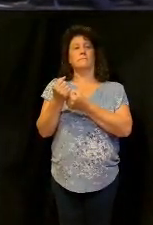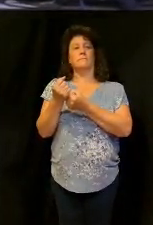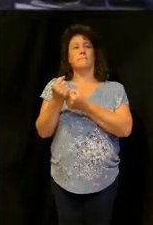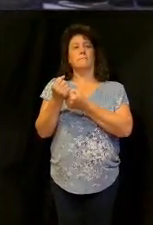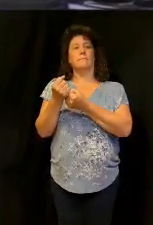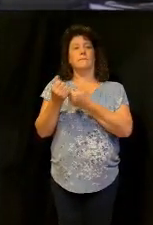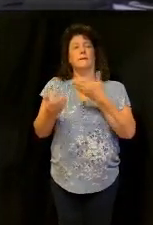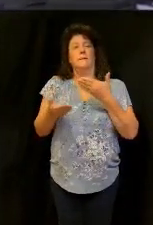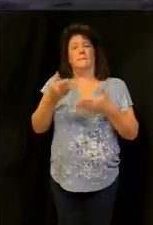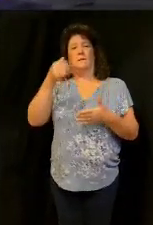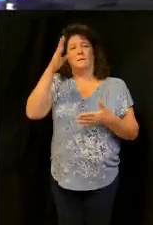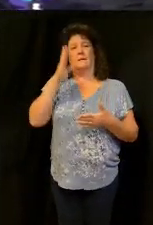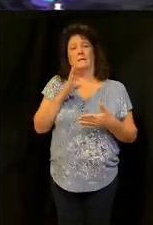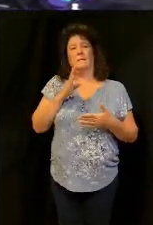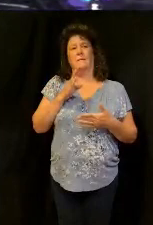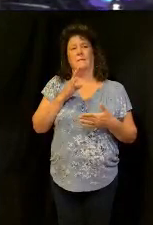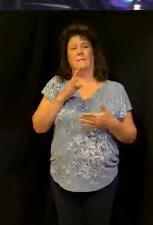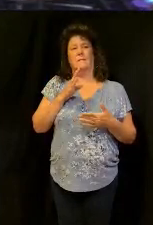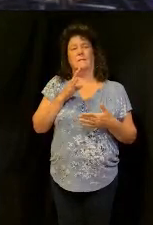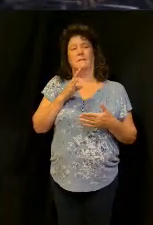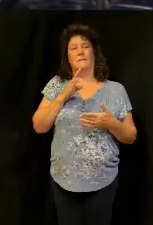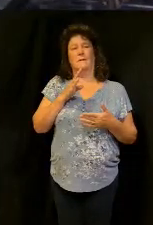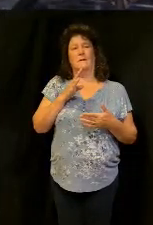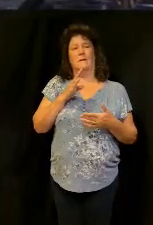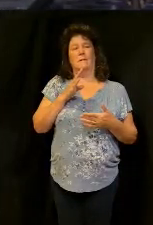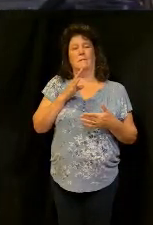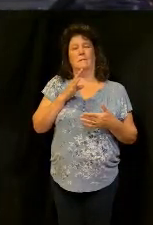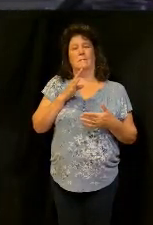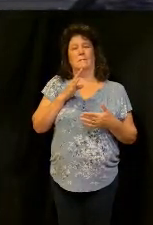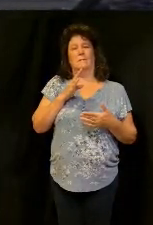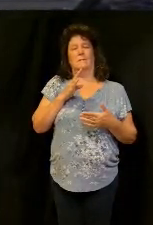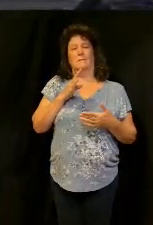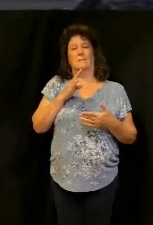maybe God takes our giving a little more serious than what we think